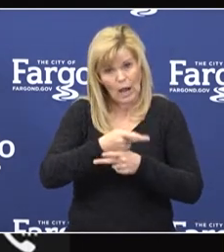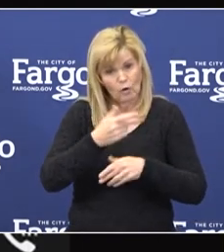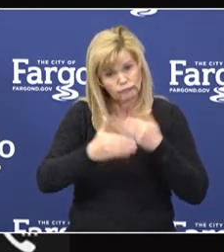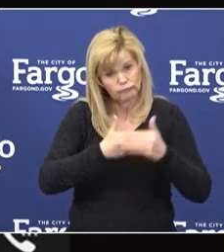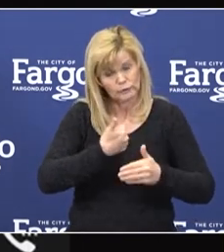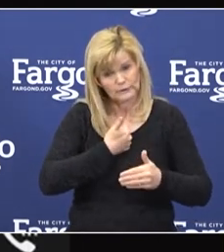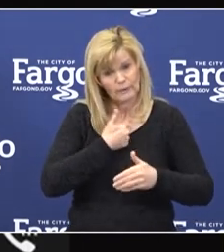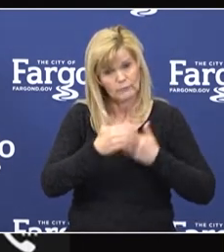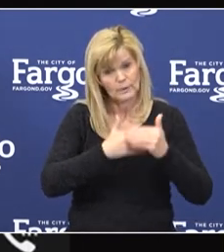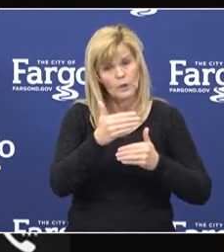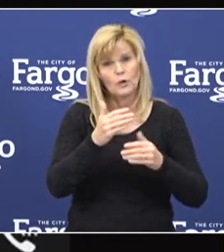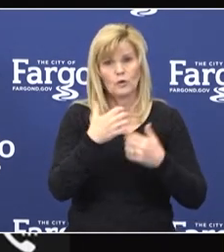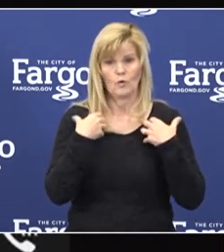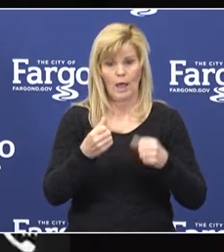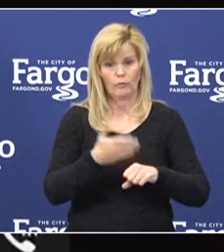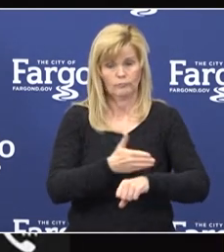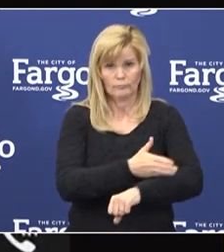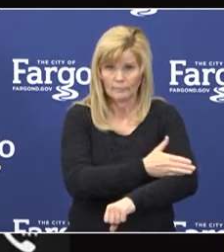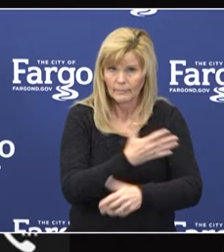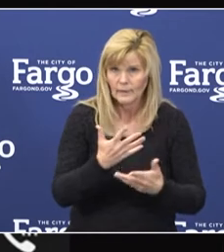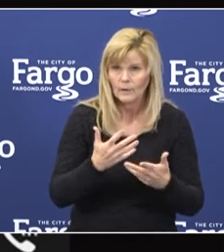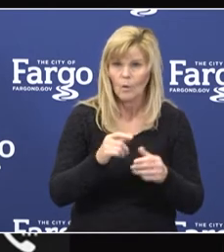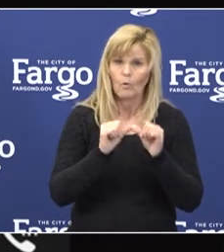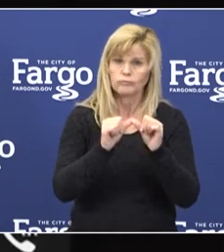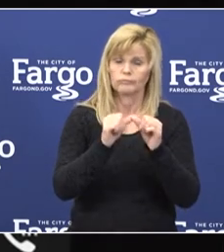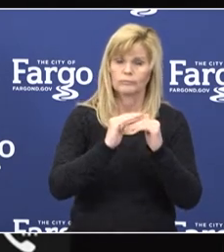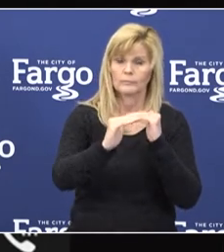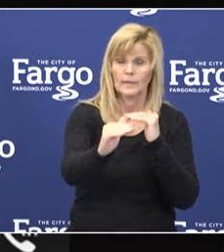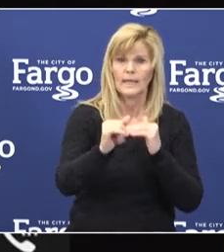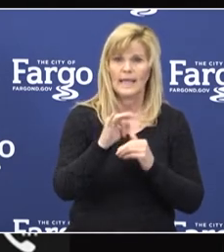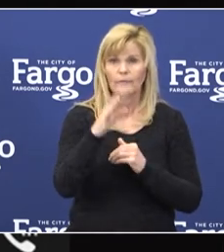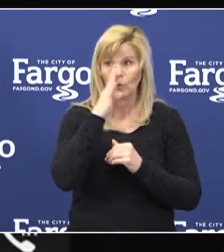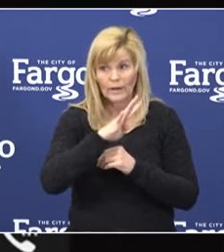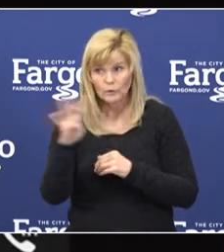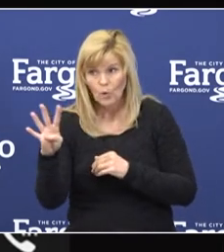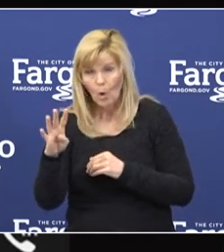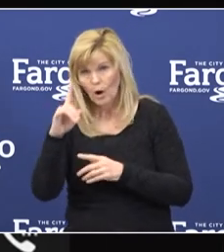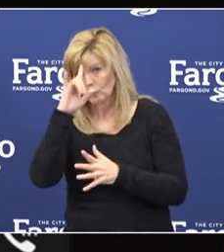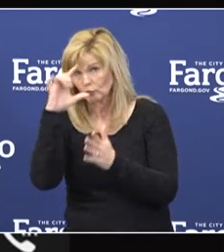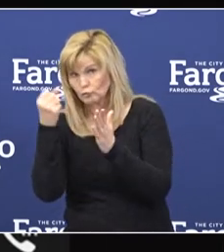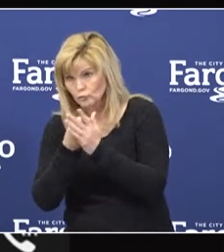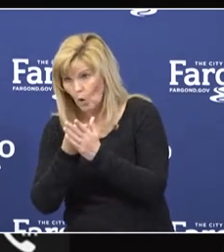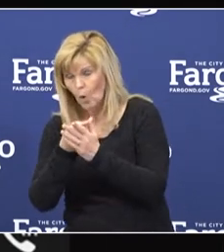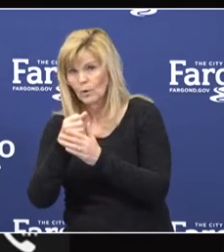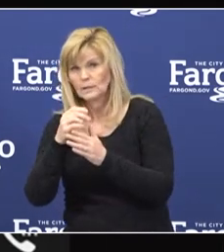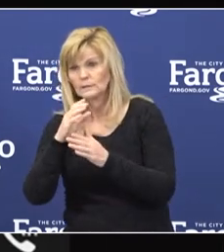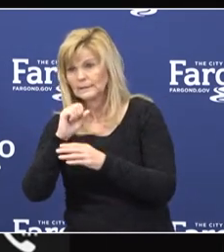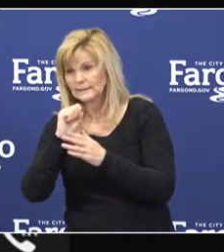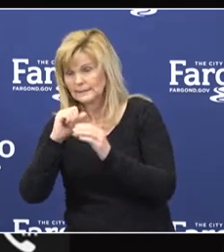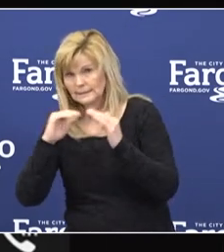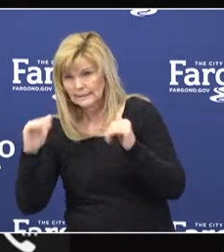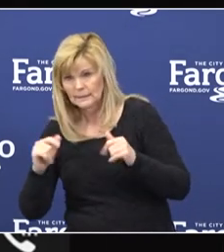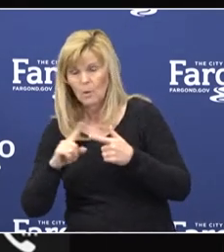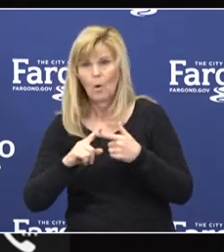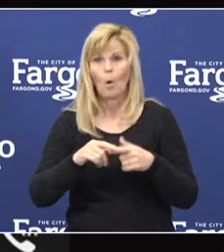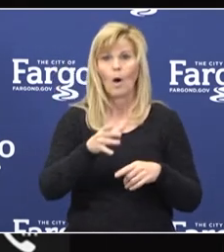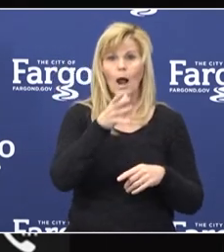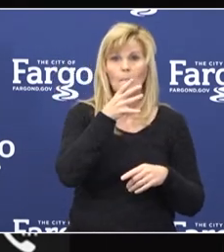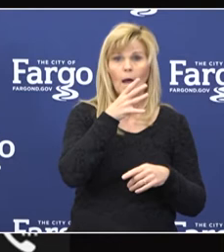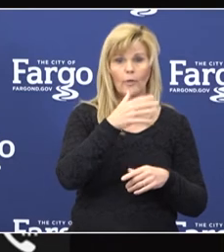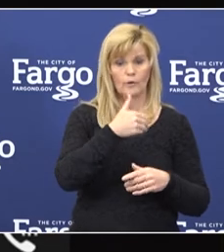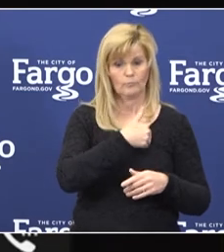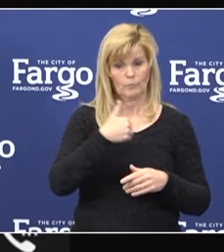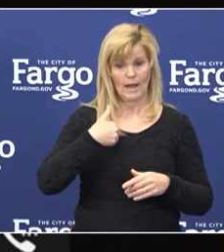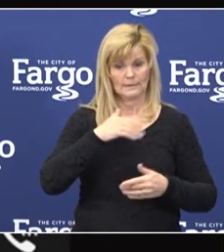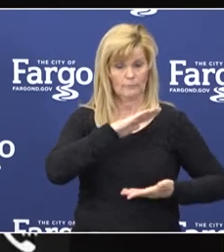health, whether you're the grandfather who ignored his stroke symptoms, the mother with breast cancer who put off her mammogram,